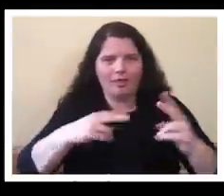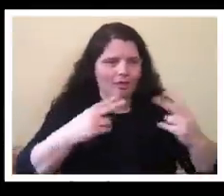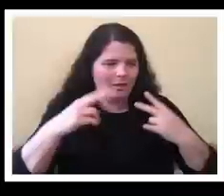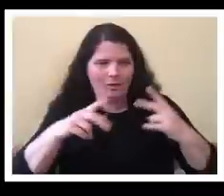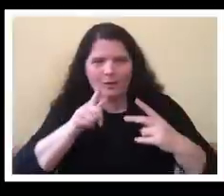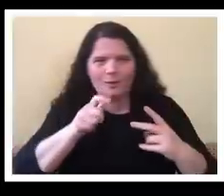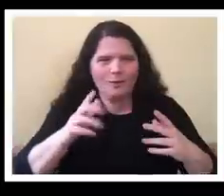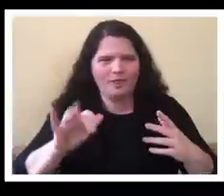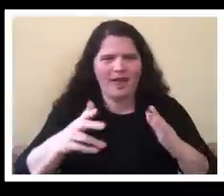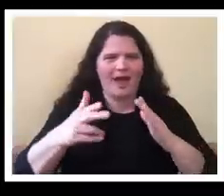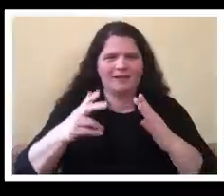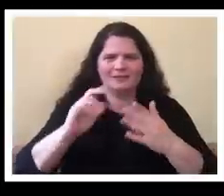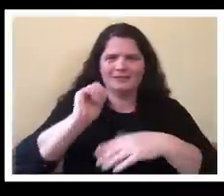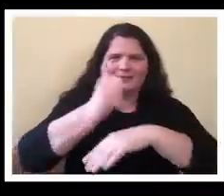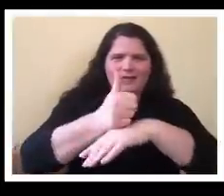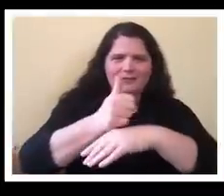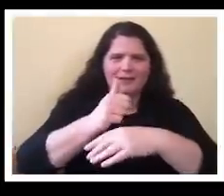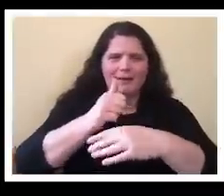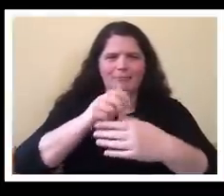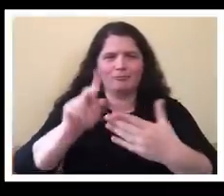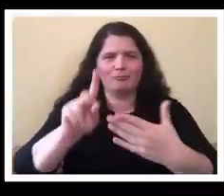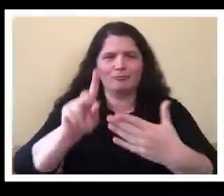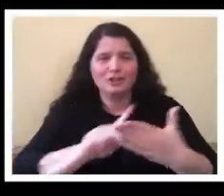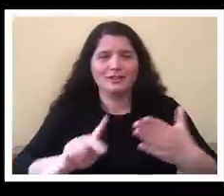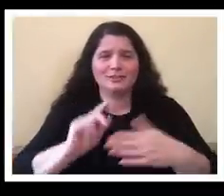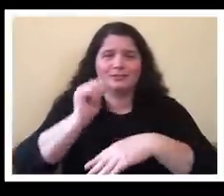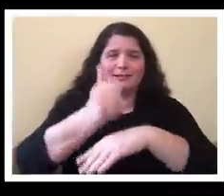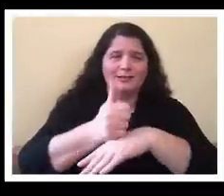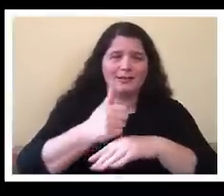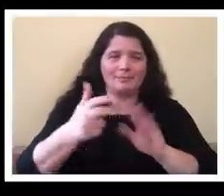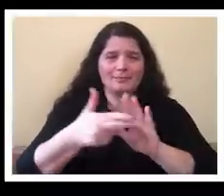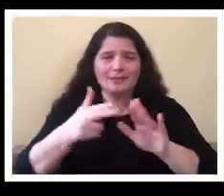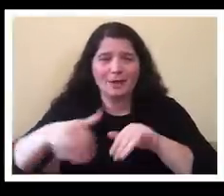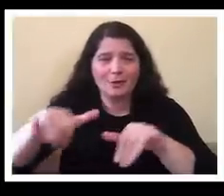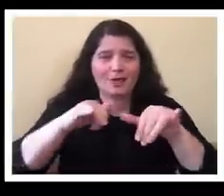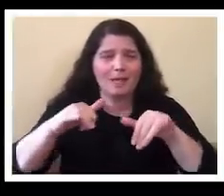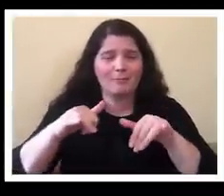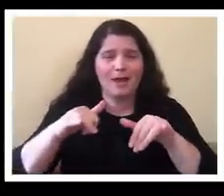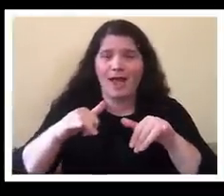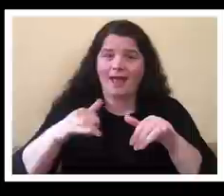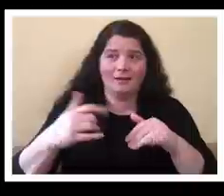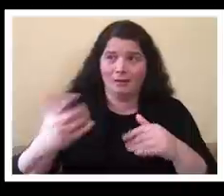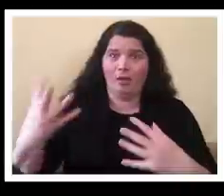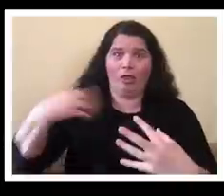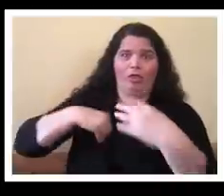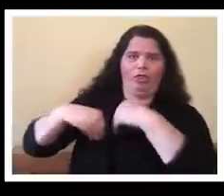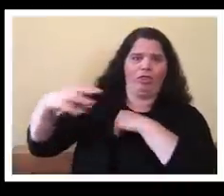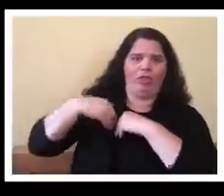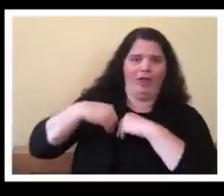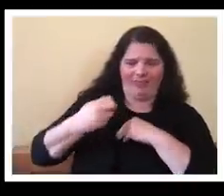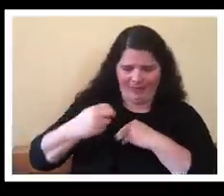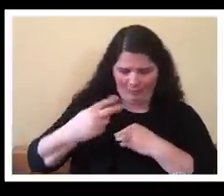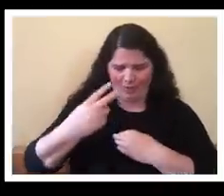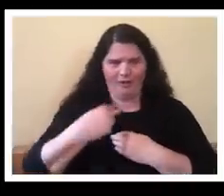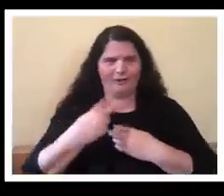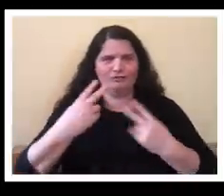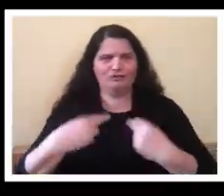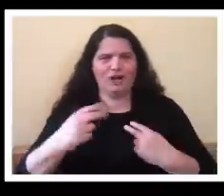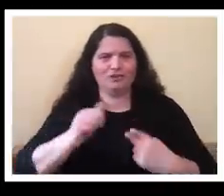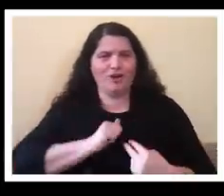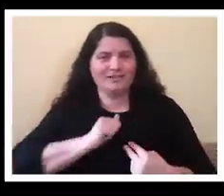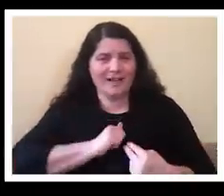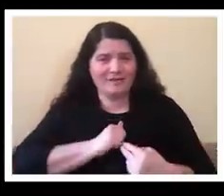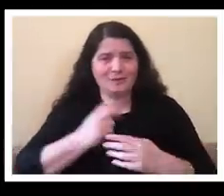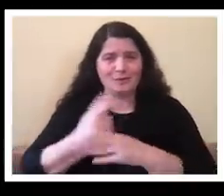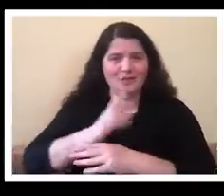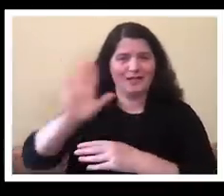you know, sometimes we impose them on ourselves. And, Denise, I couldn't say it better. I think,